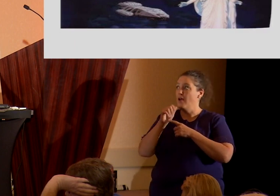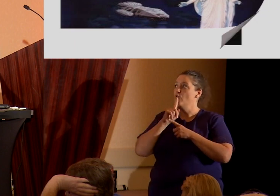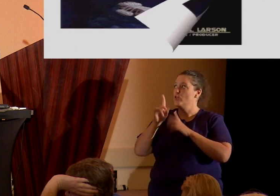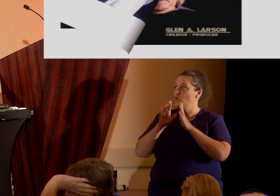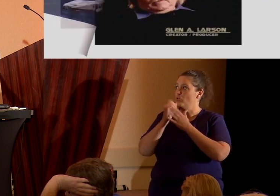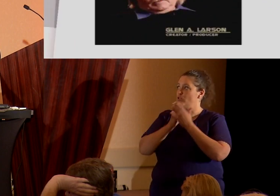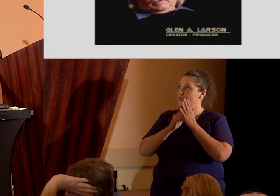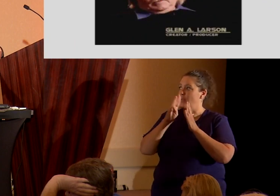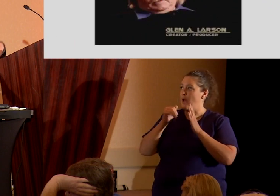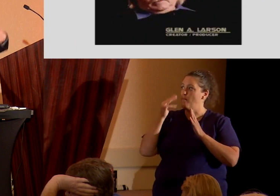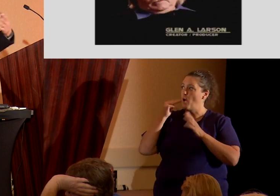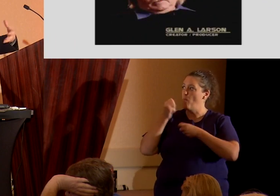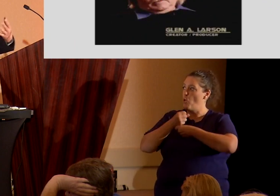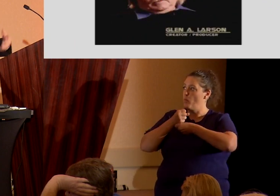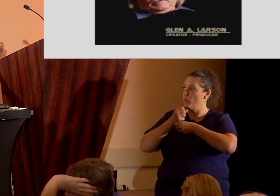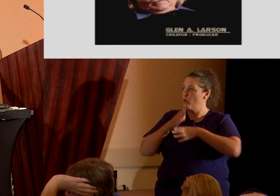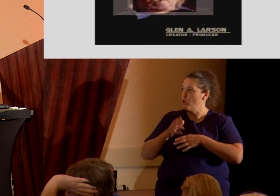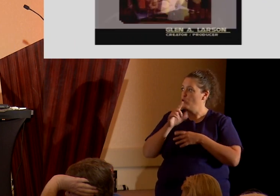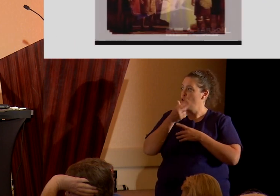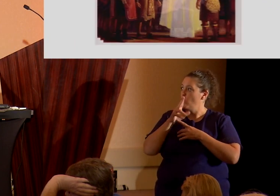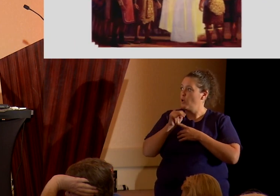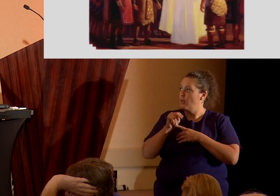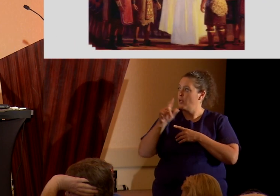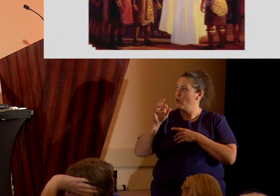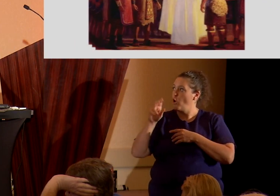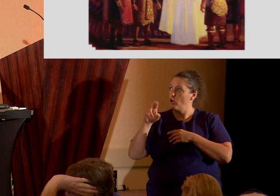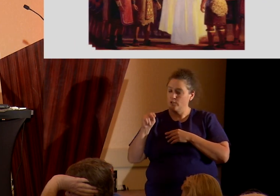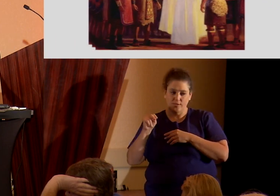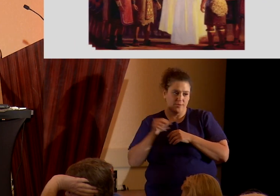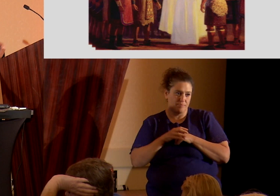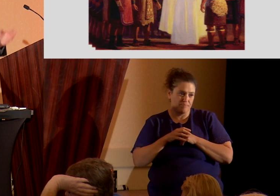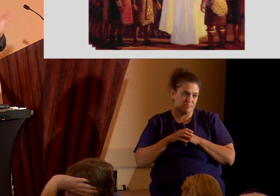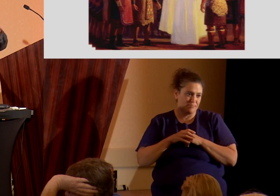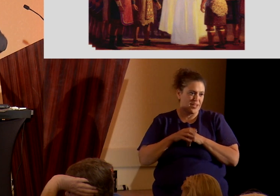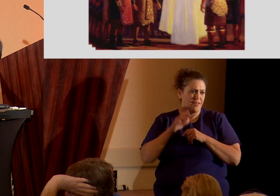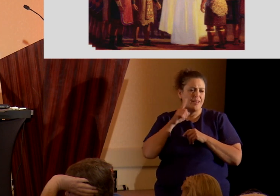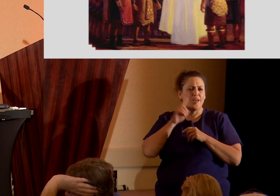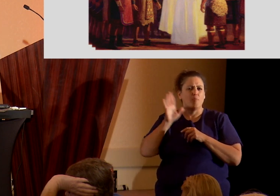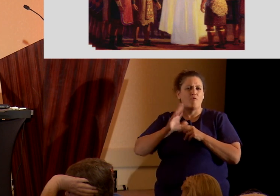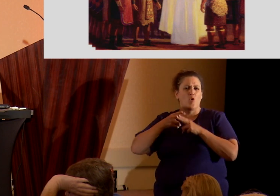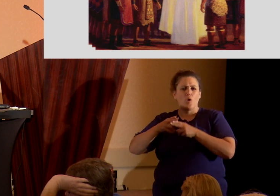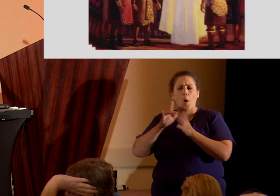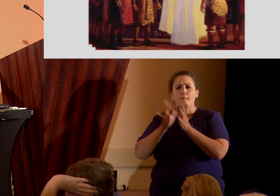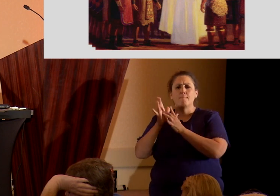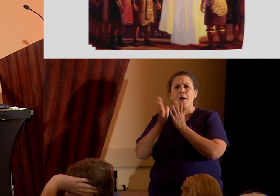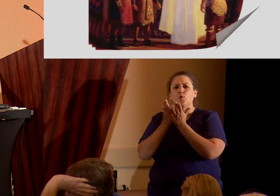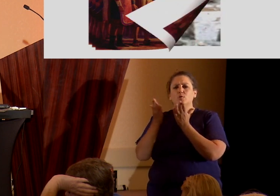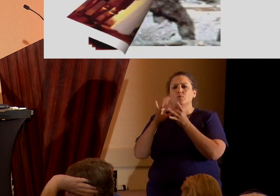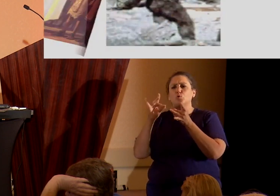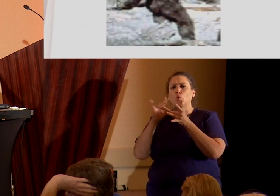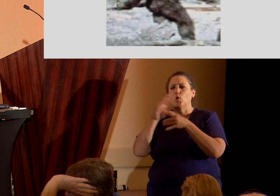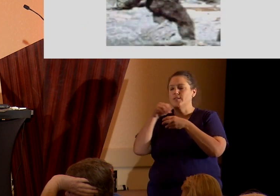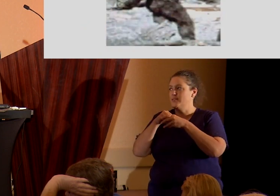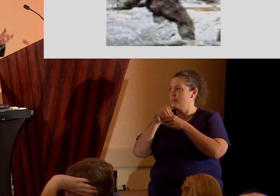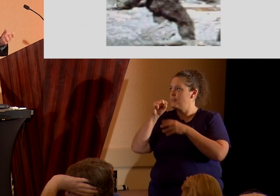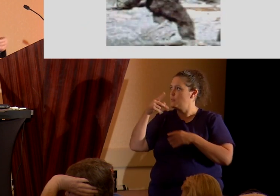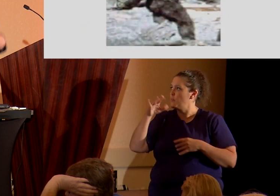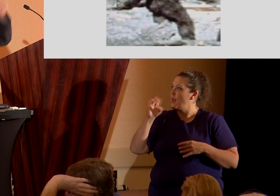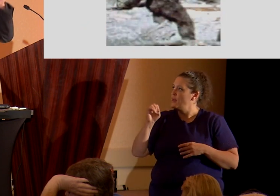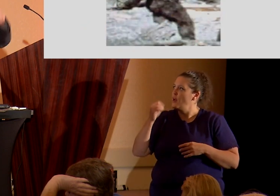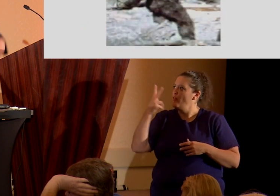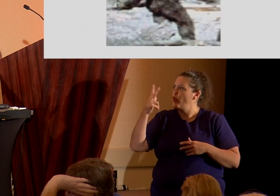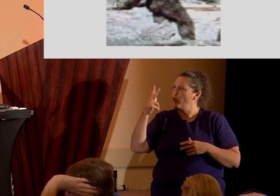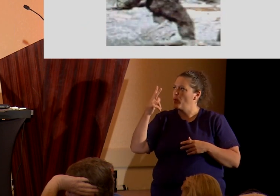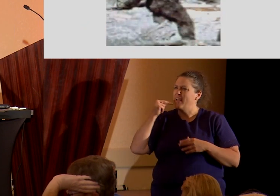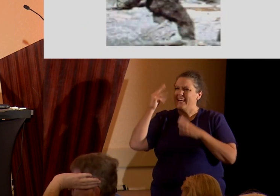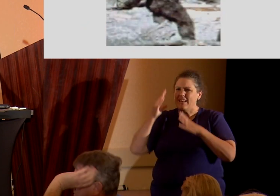producer Glenn Larson as originally Bible stories in space. Uh, three Nephites. We'll get to them later. Um, actually, we won't.